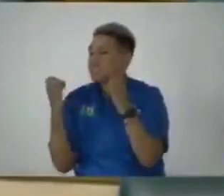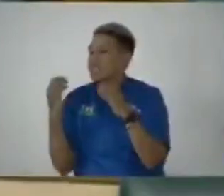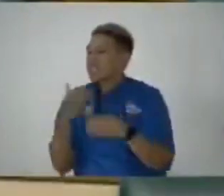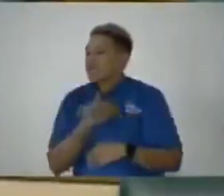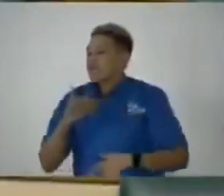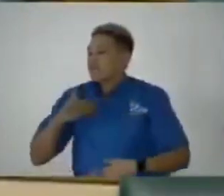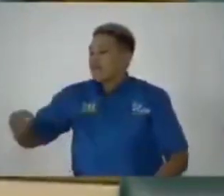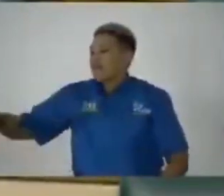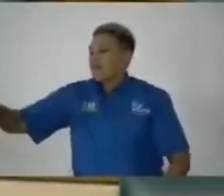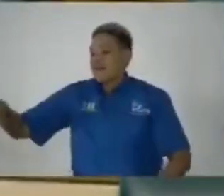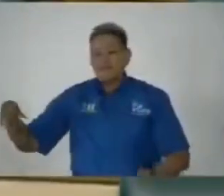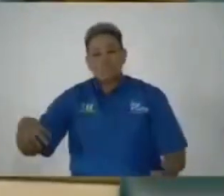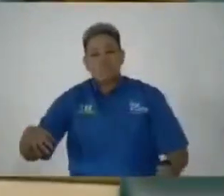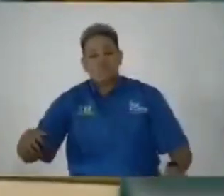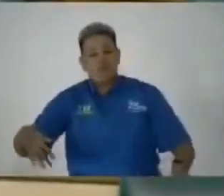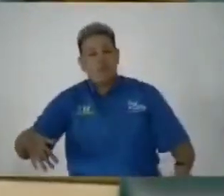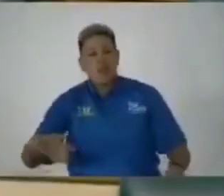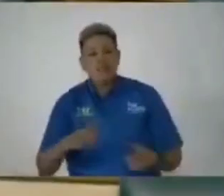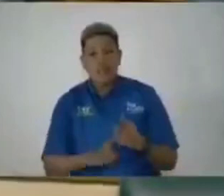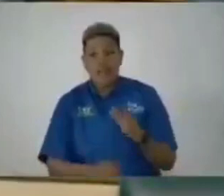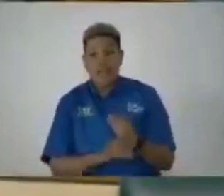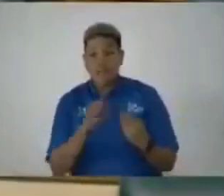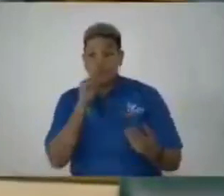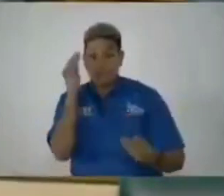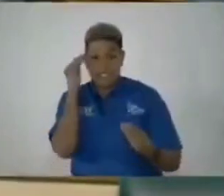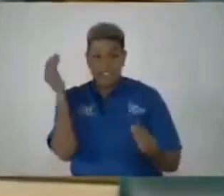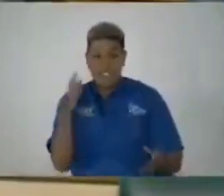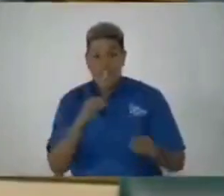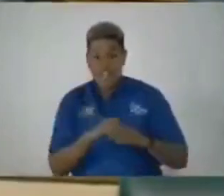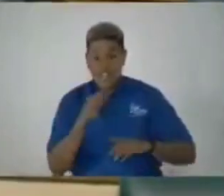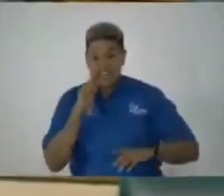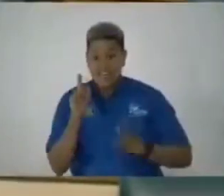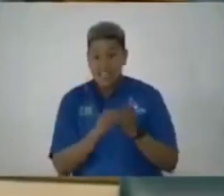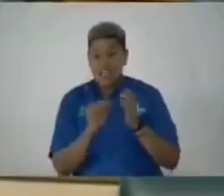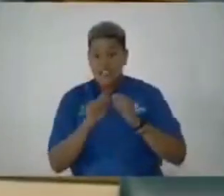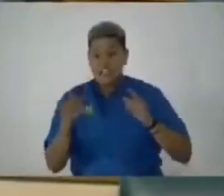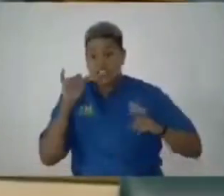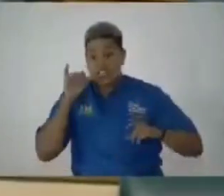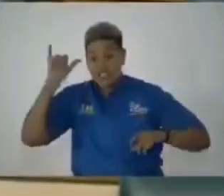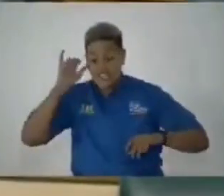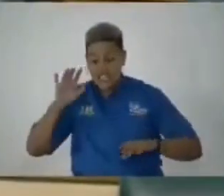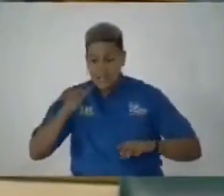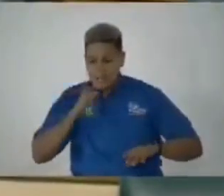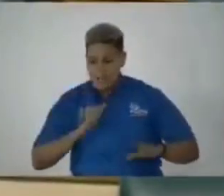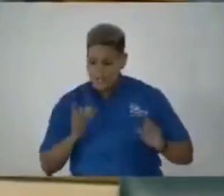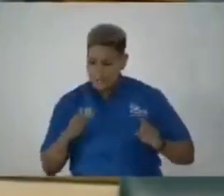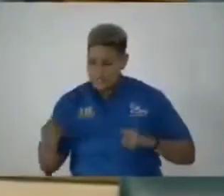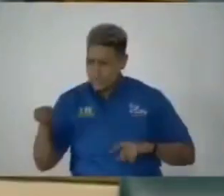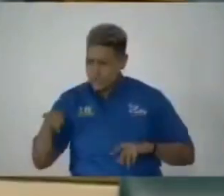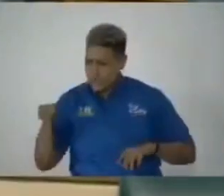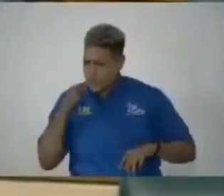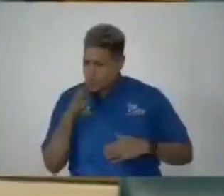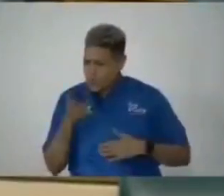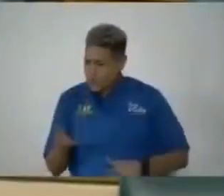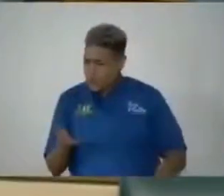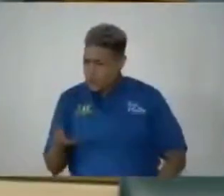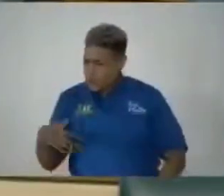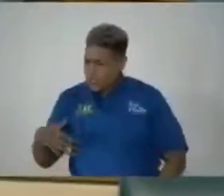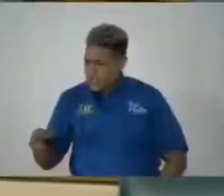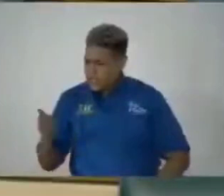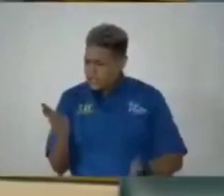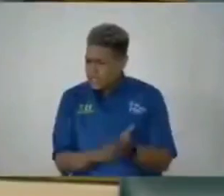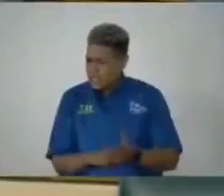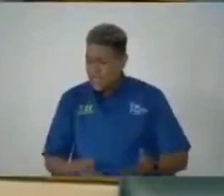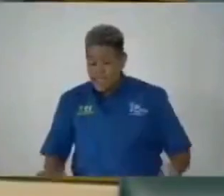They have not seen it. And to say in a press release yesterday, Madam Speaker, that those of us who have not